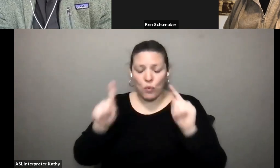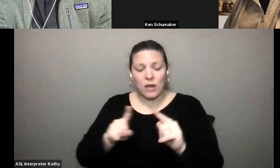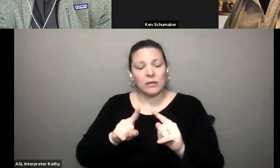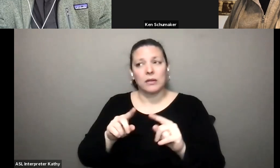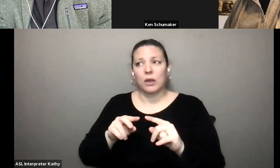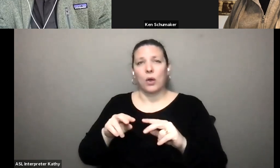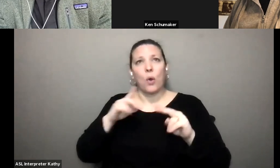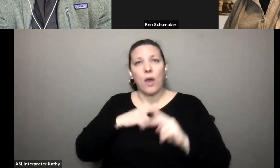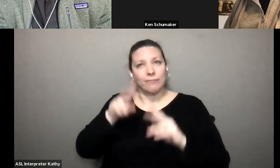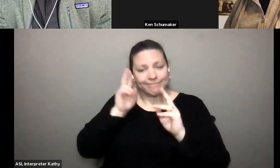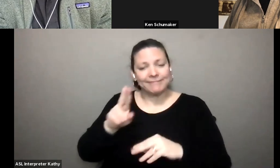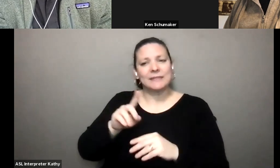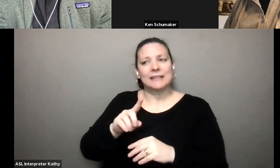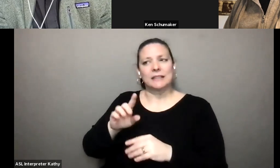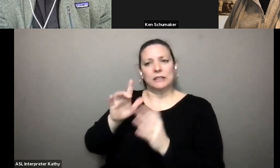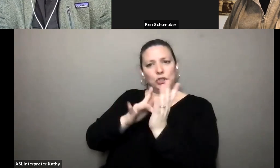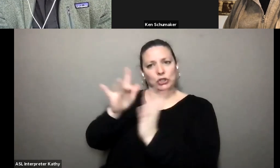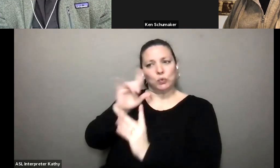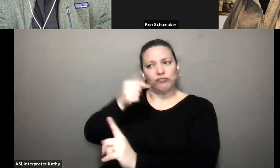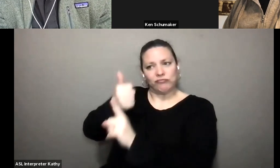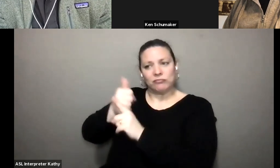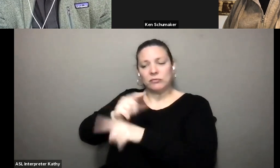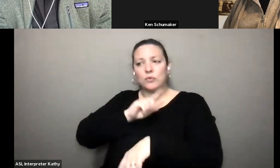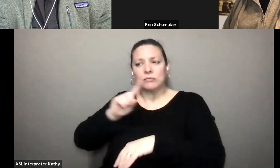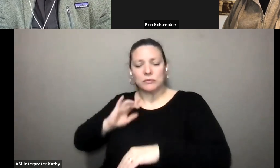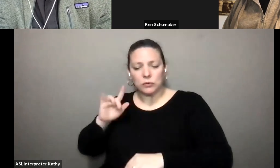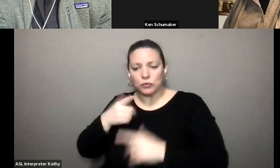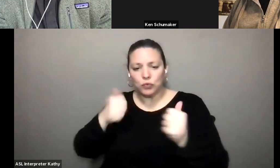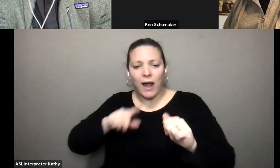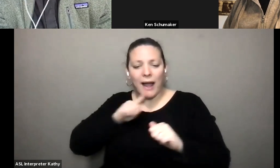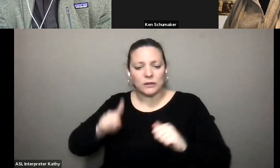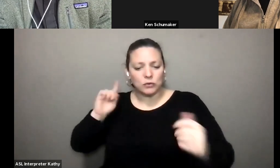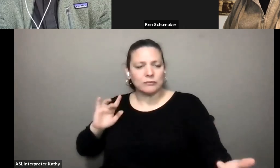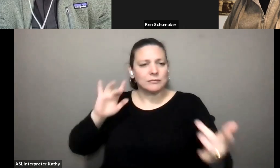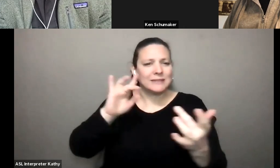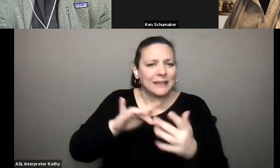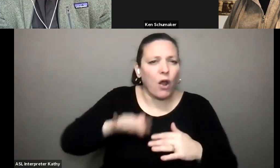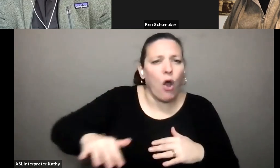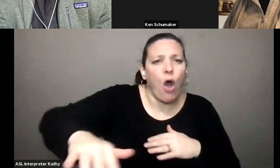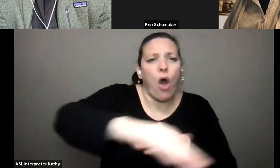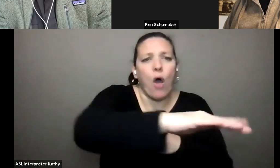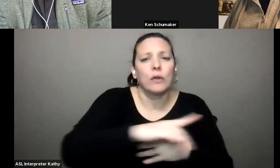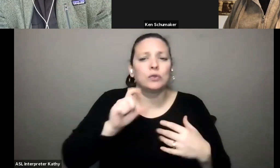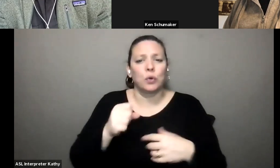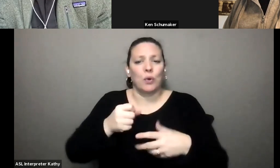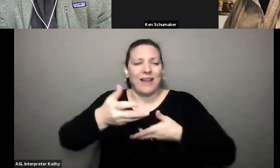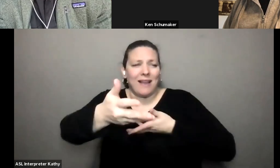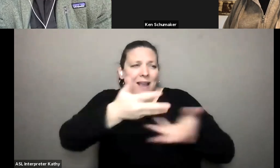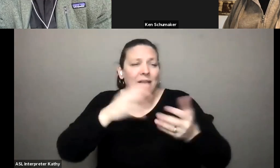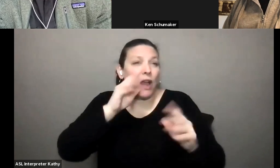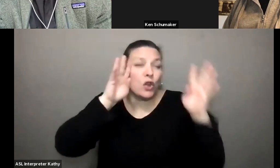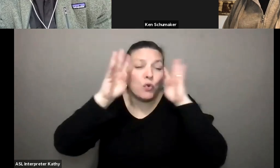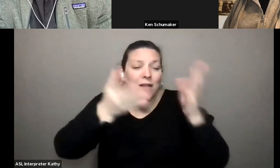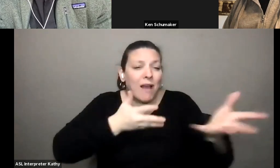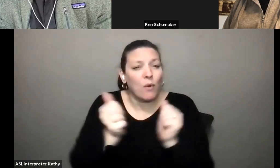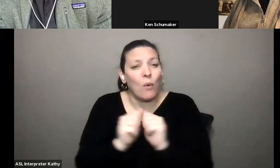across difference and power to encounter creatively and interact with new people and we don't get to